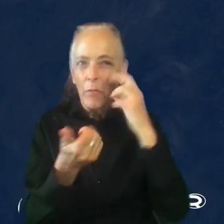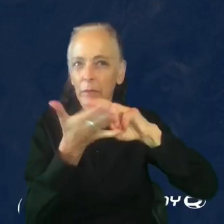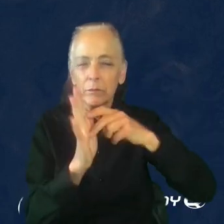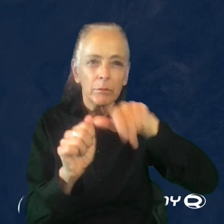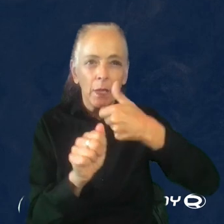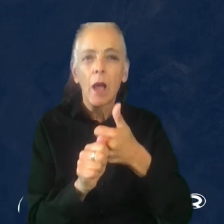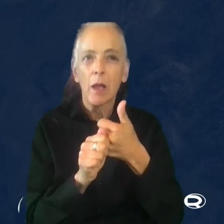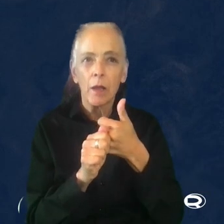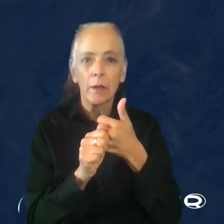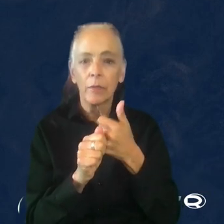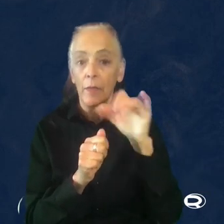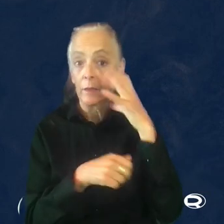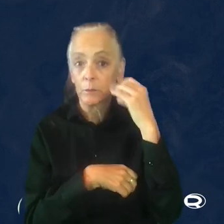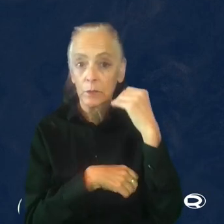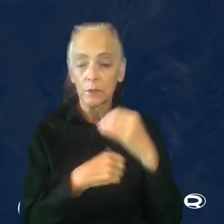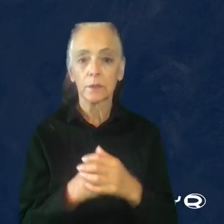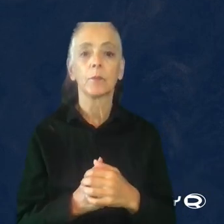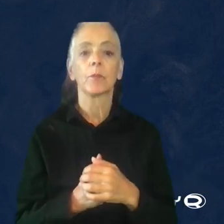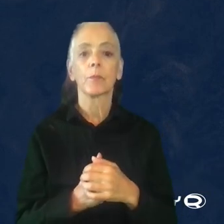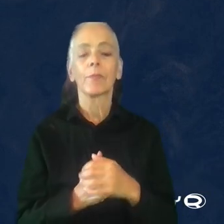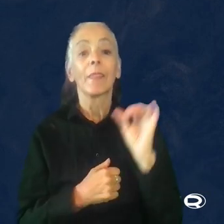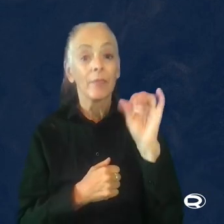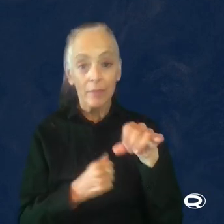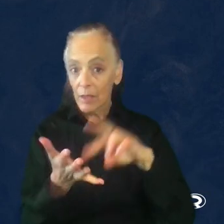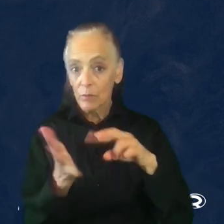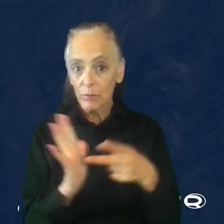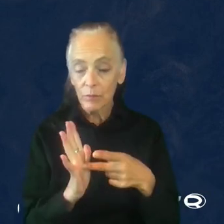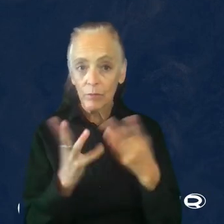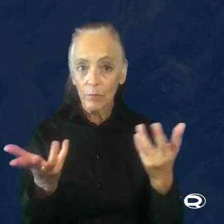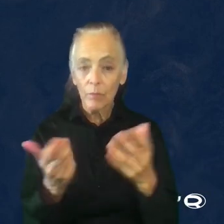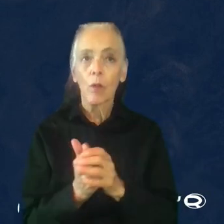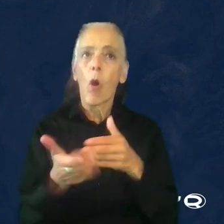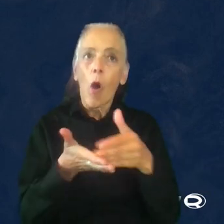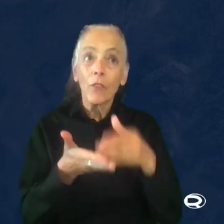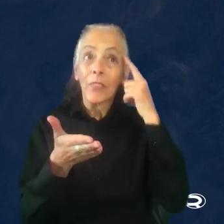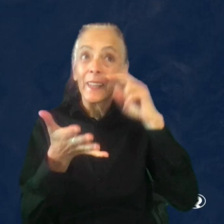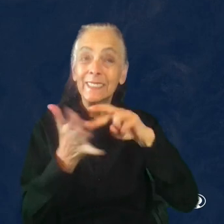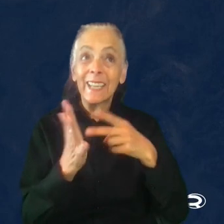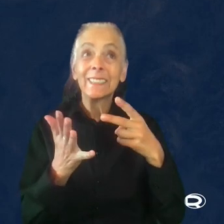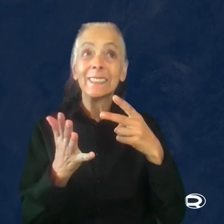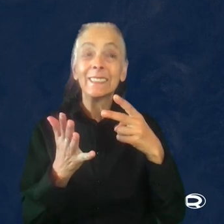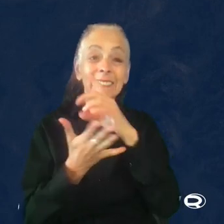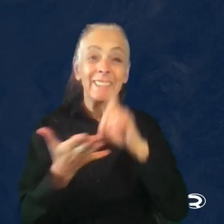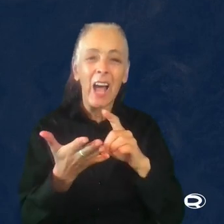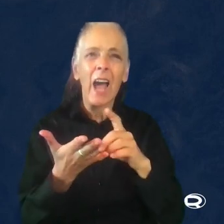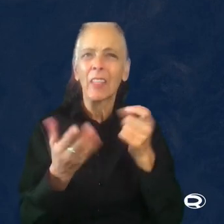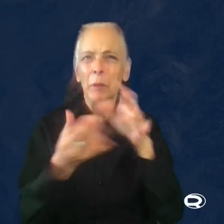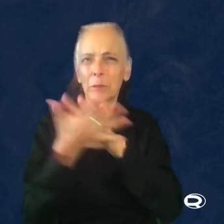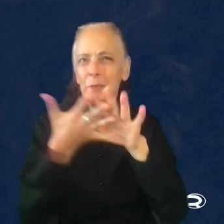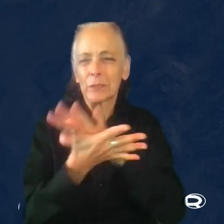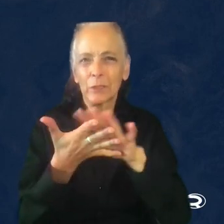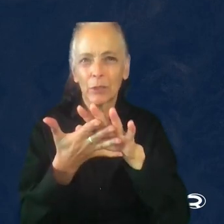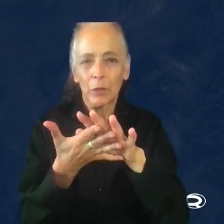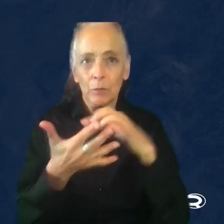the experience. And that meant that often the intended design was a bit obscure to me. When